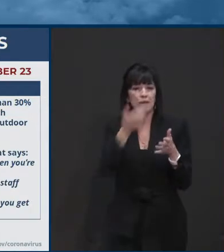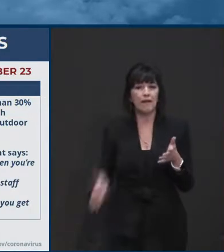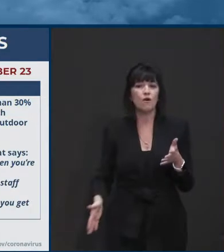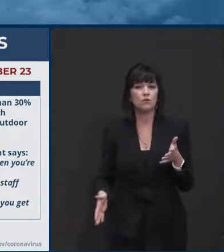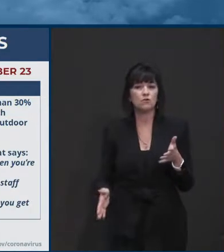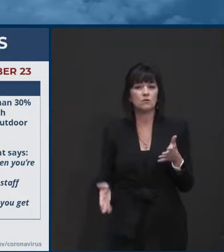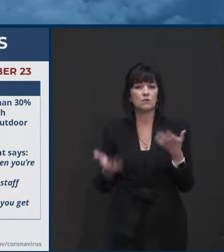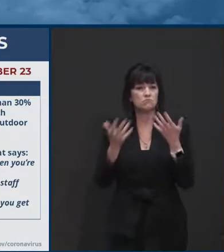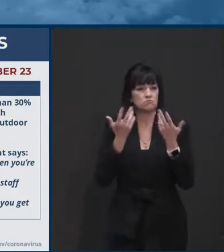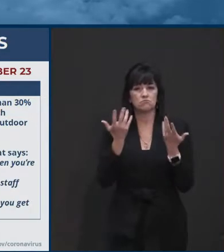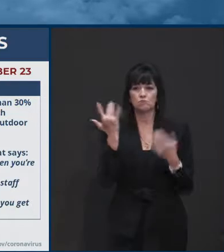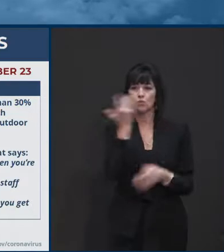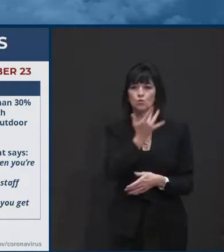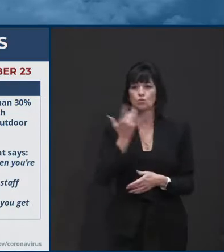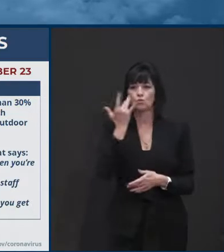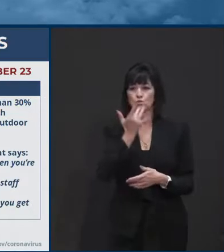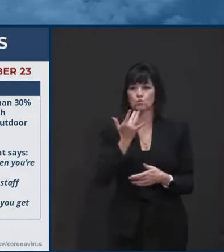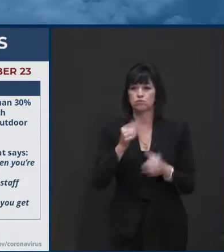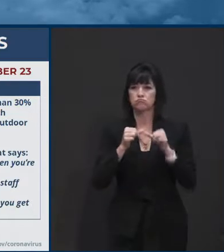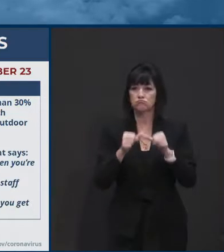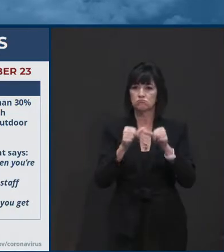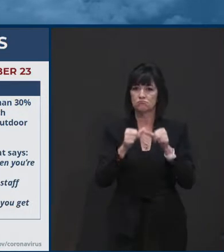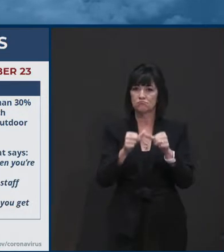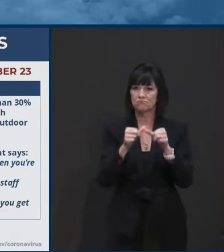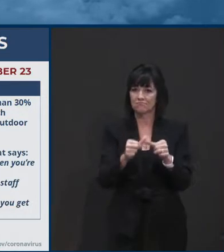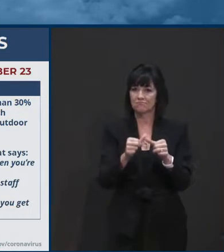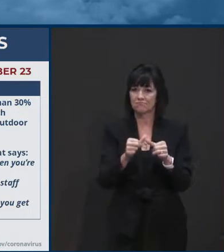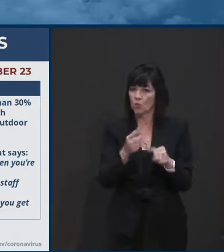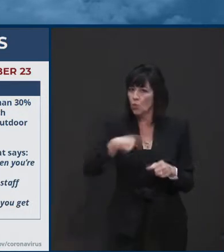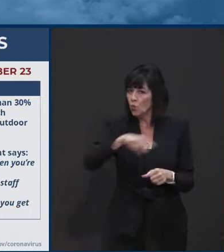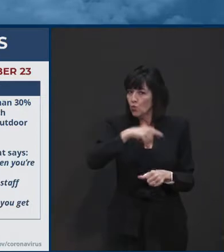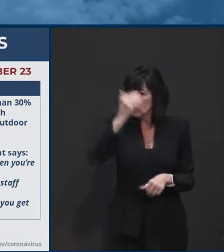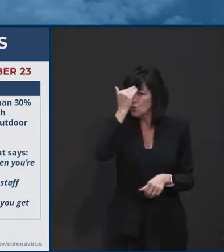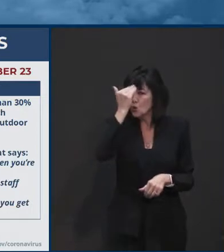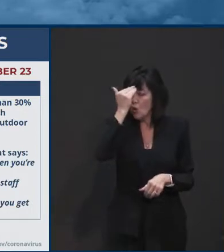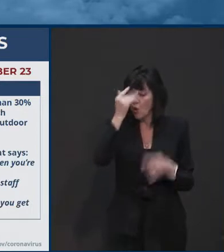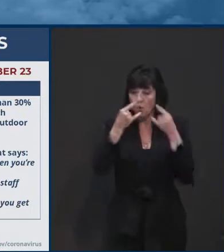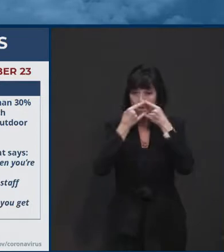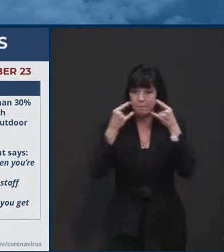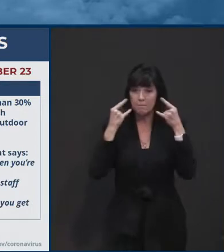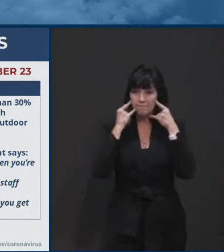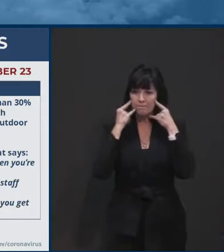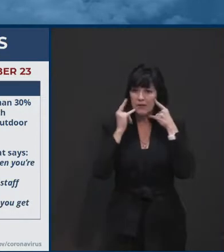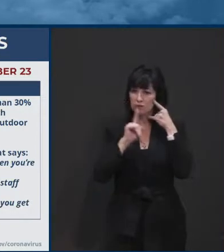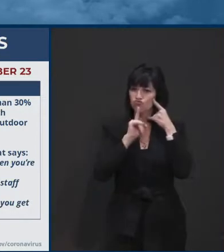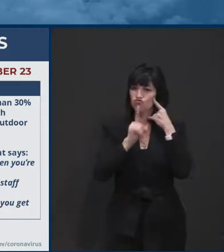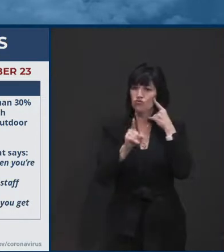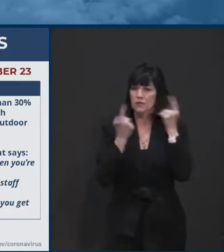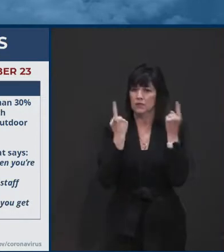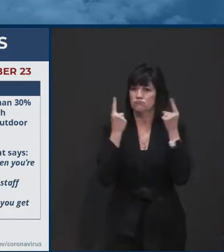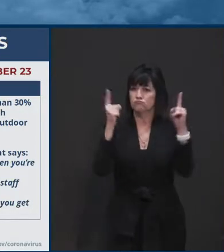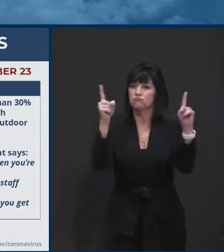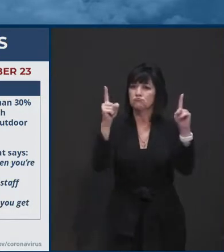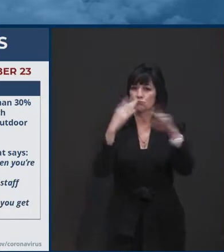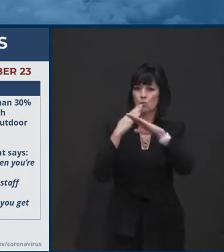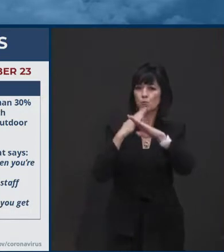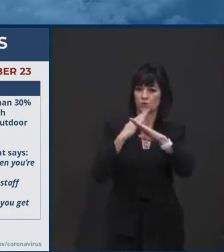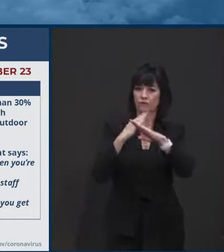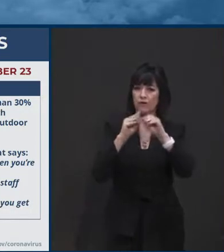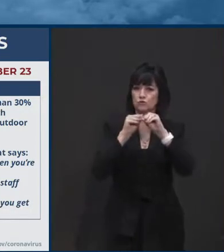are critically important and effective in preventing the spread of the virus. And turns out,